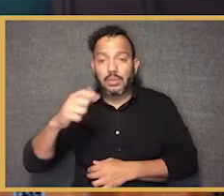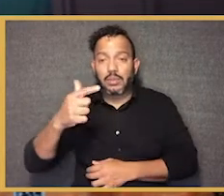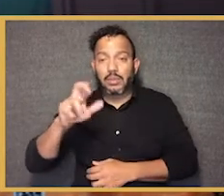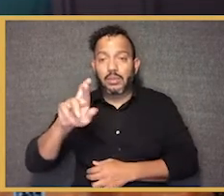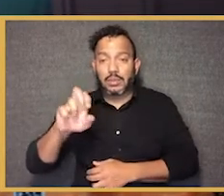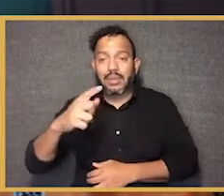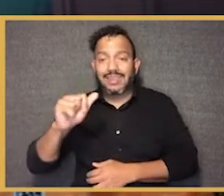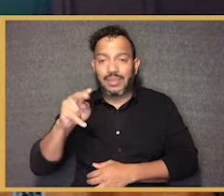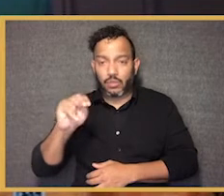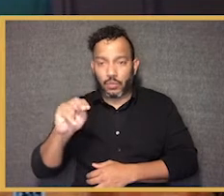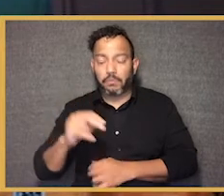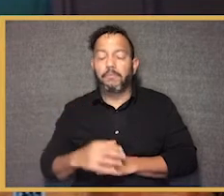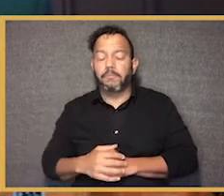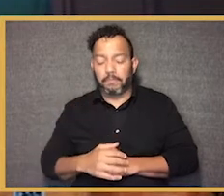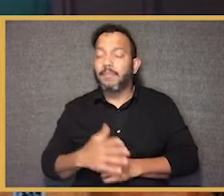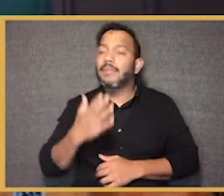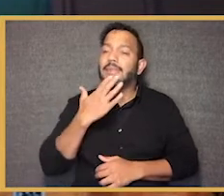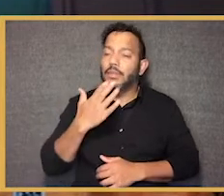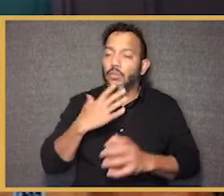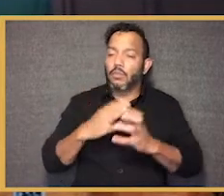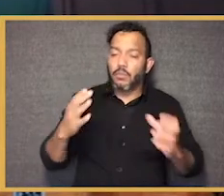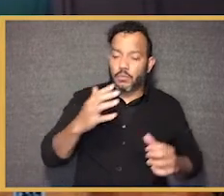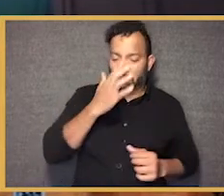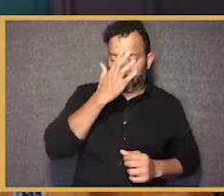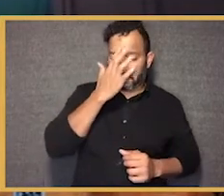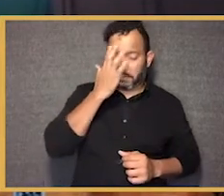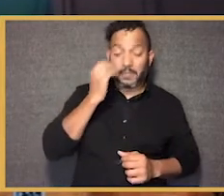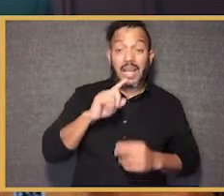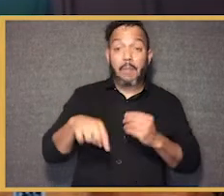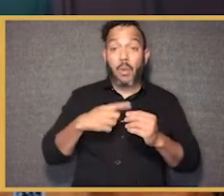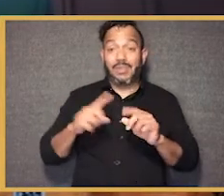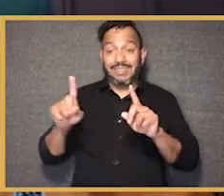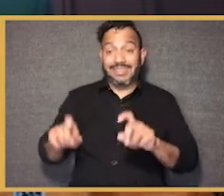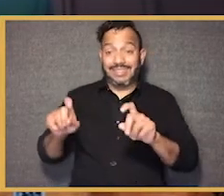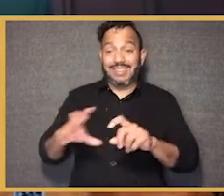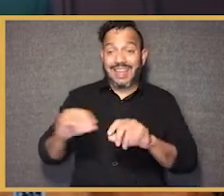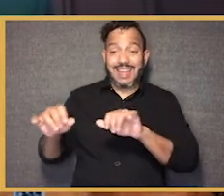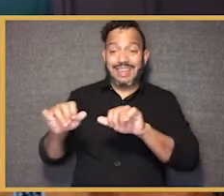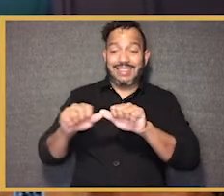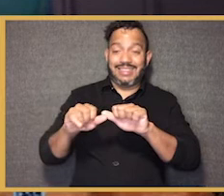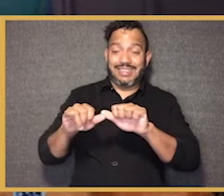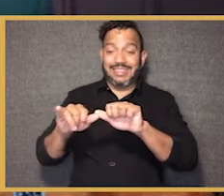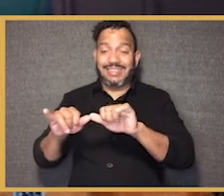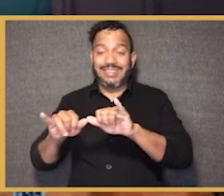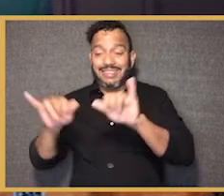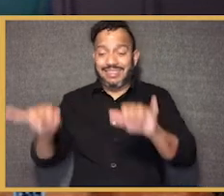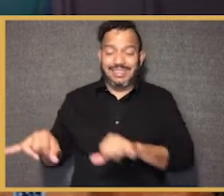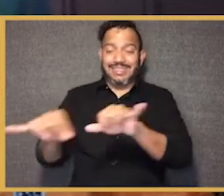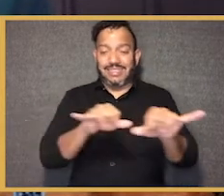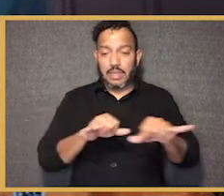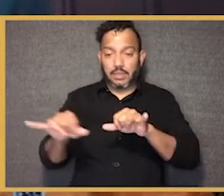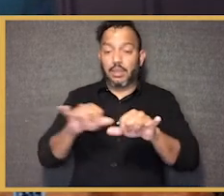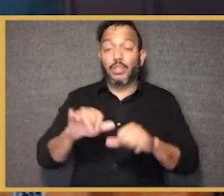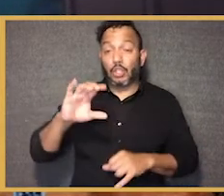Great. Thank you. In parallel with the emphasis on testing and standards, the past several decades